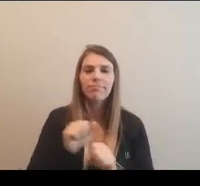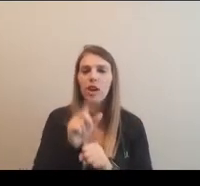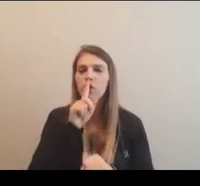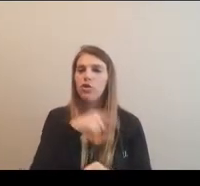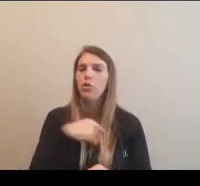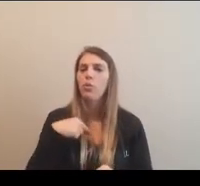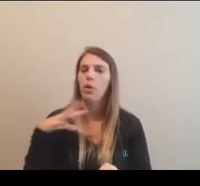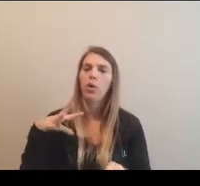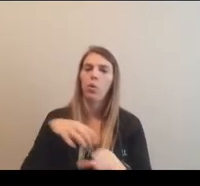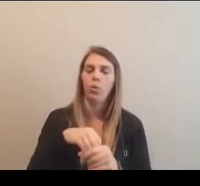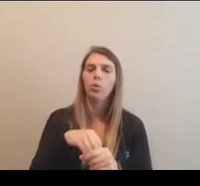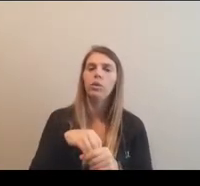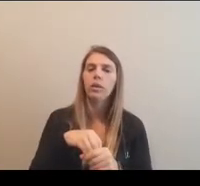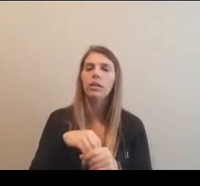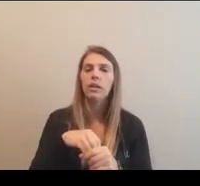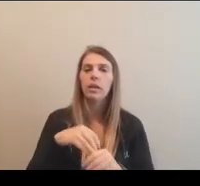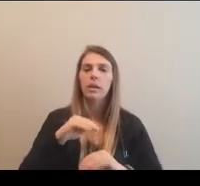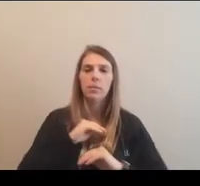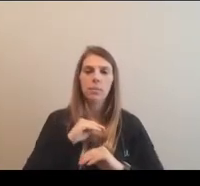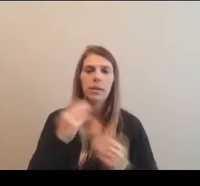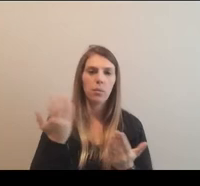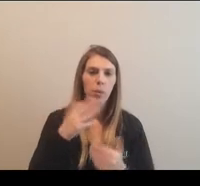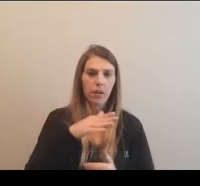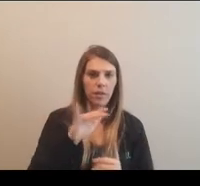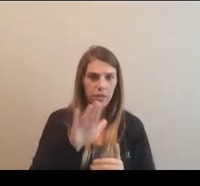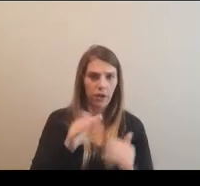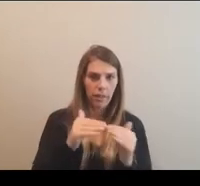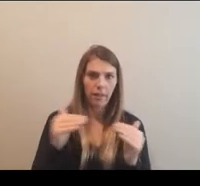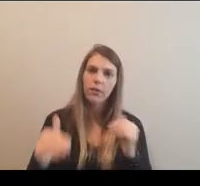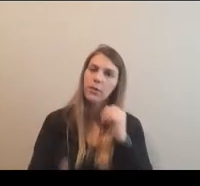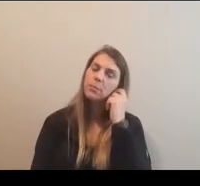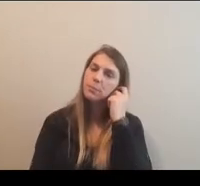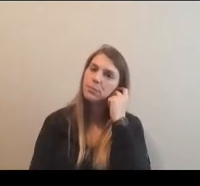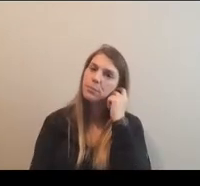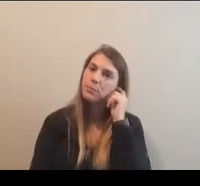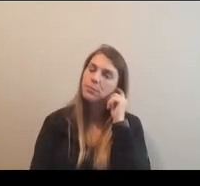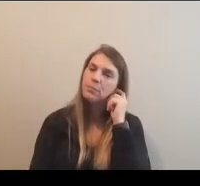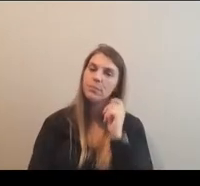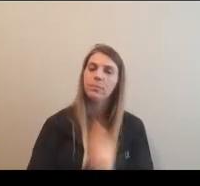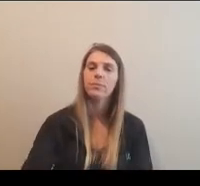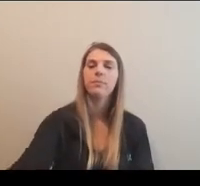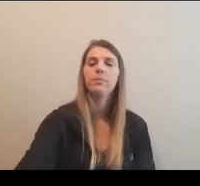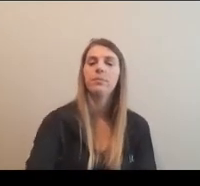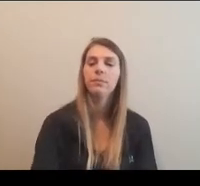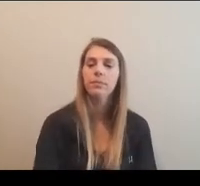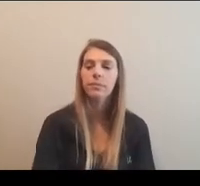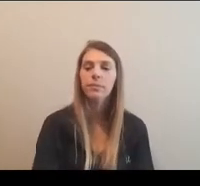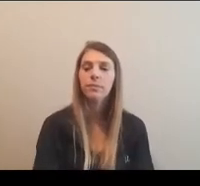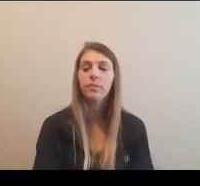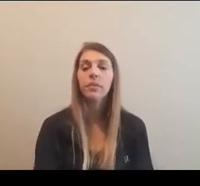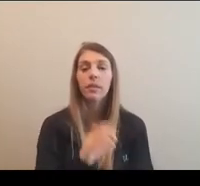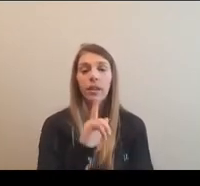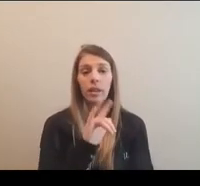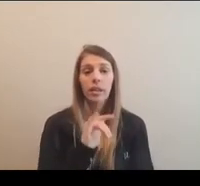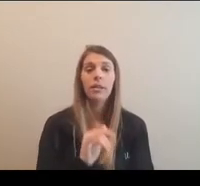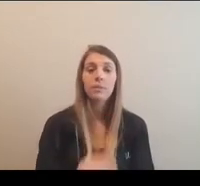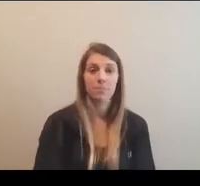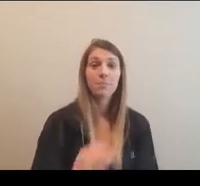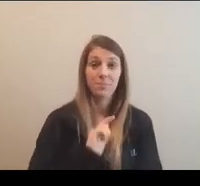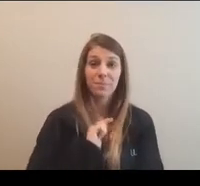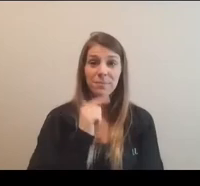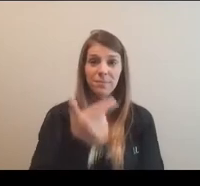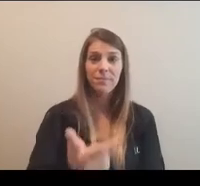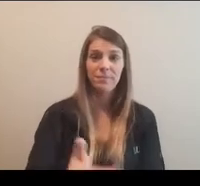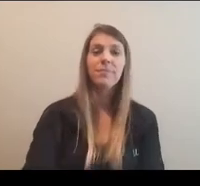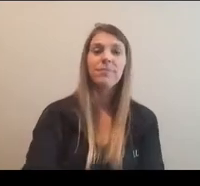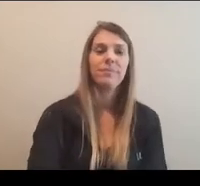um, and meeting all of them, um, where they are. So thanks, Amy. Thanks so much, Joni. And, um, Lynn, Dan, Joni, thank you for sharing